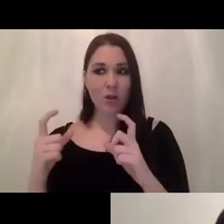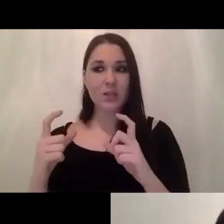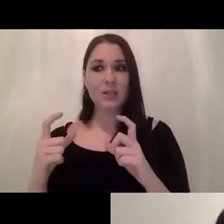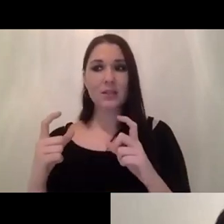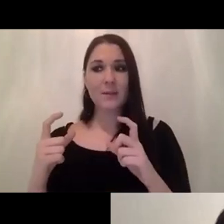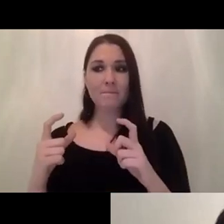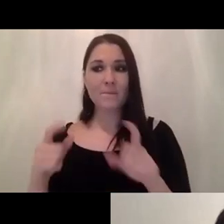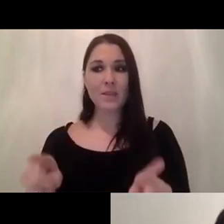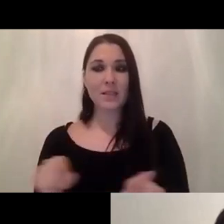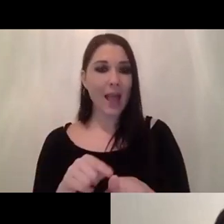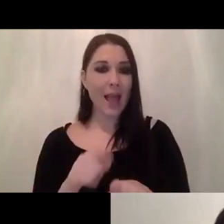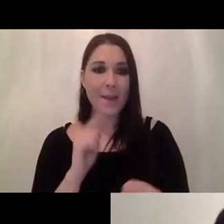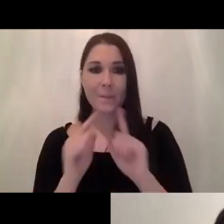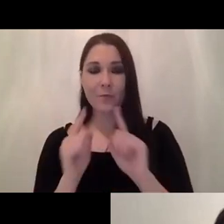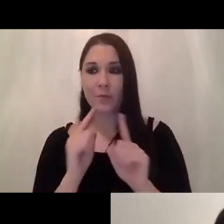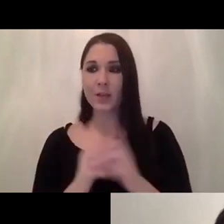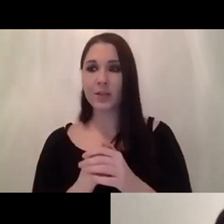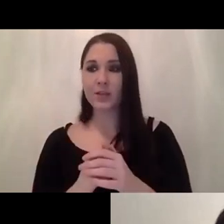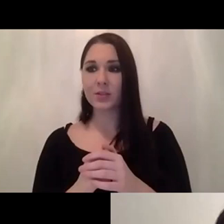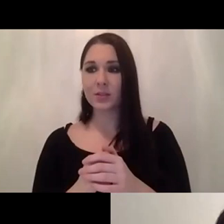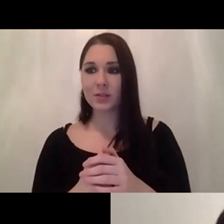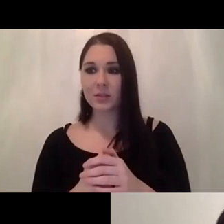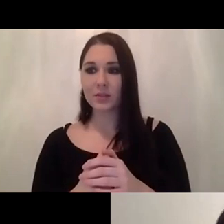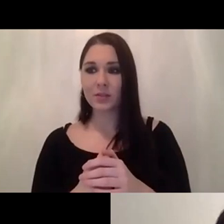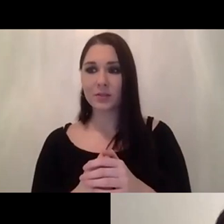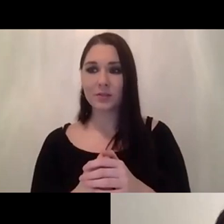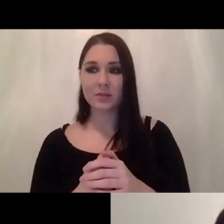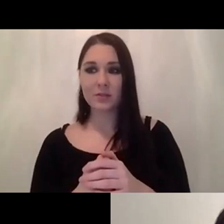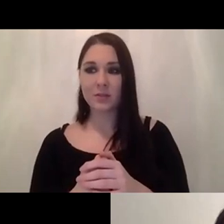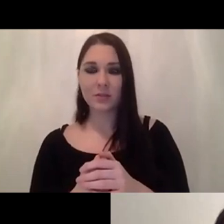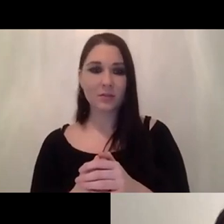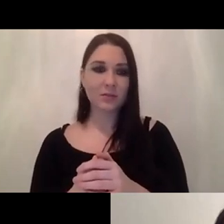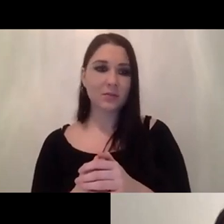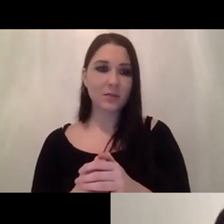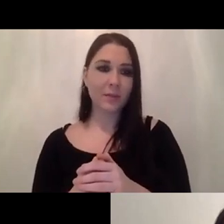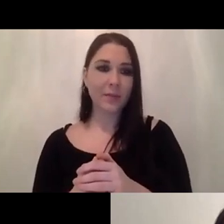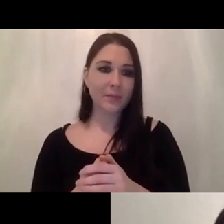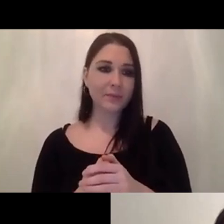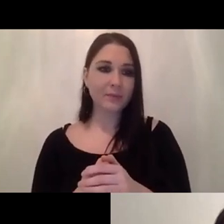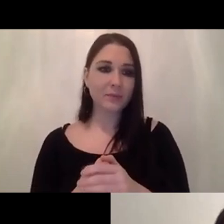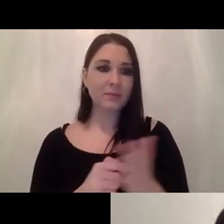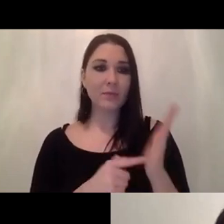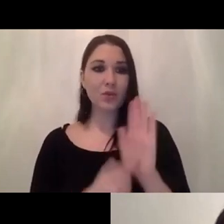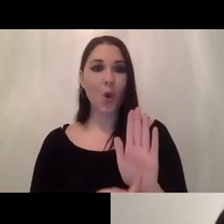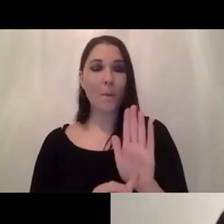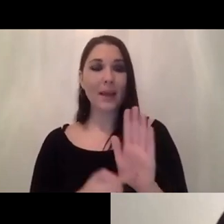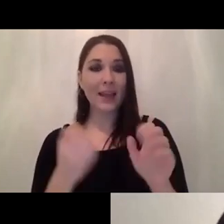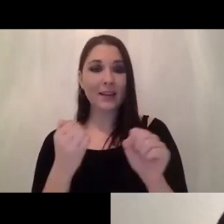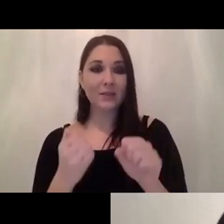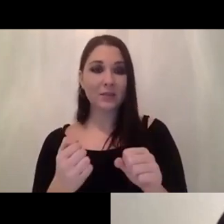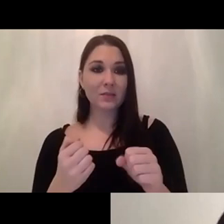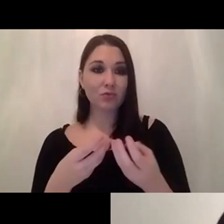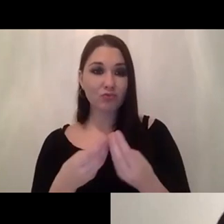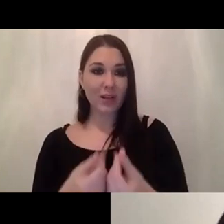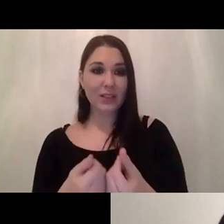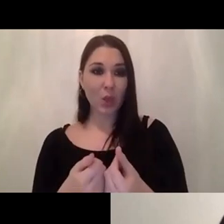mentioned um like vassler they develop their time flight cameras usually the resolution is uh